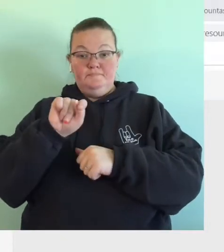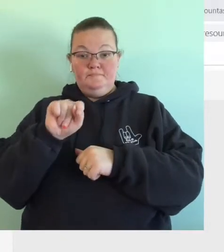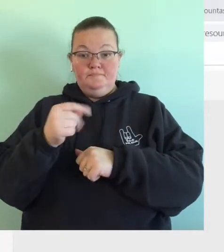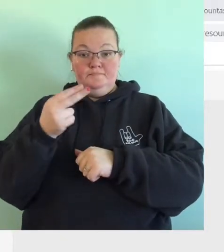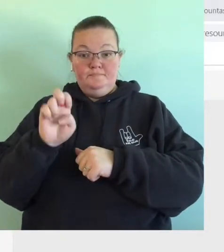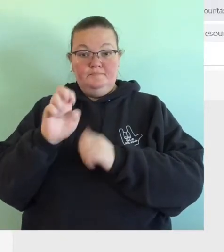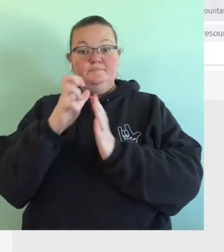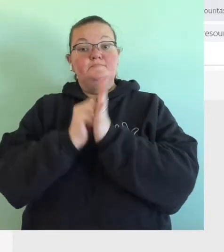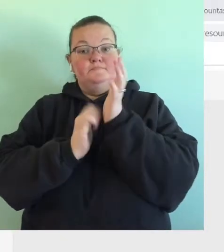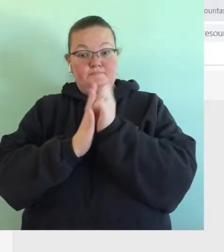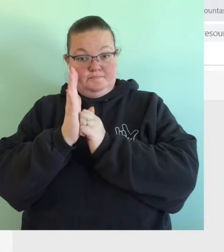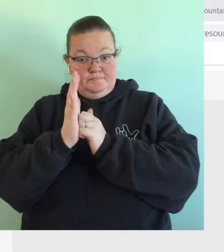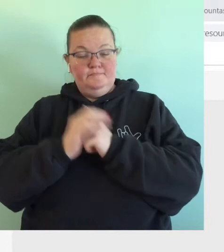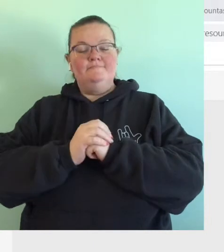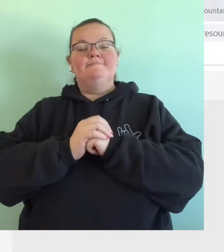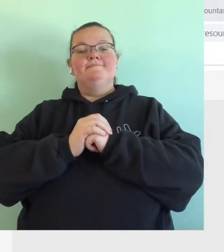The Mitten.